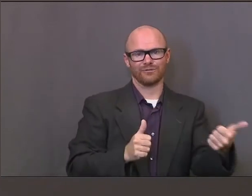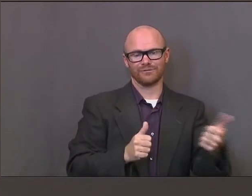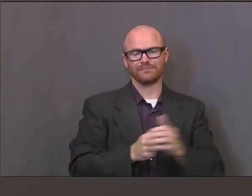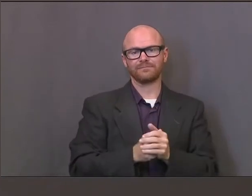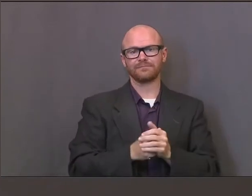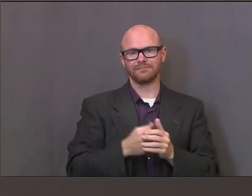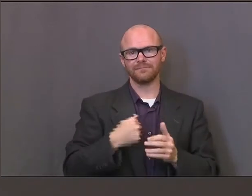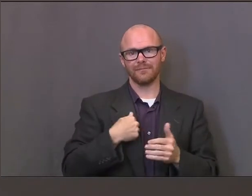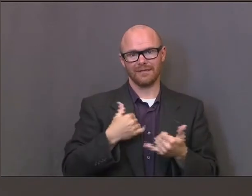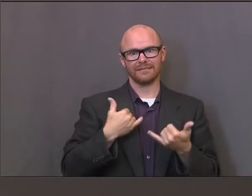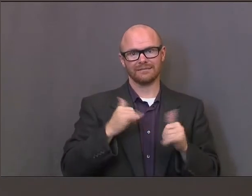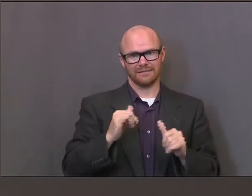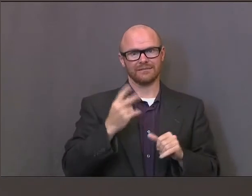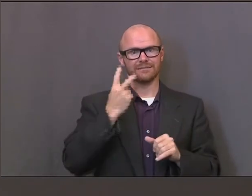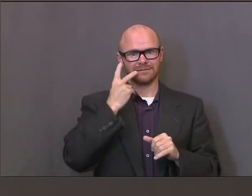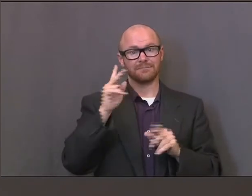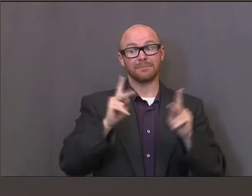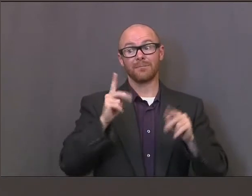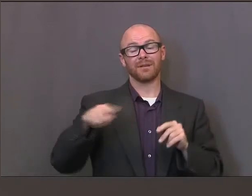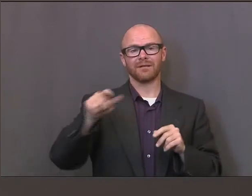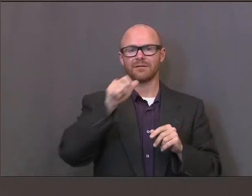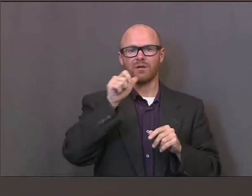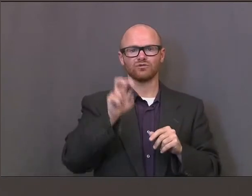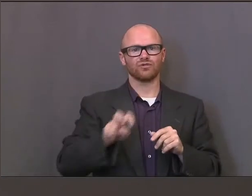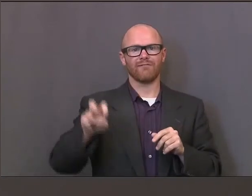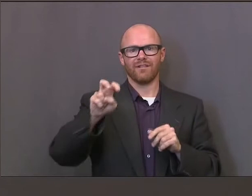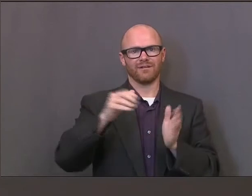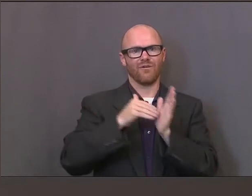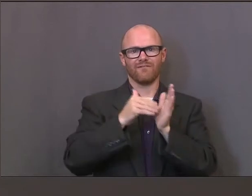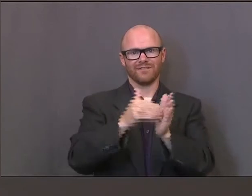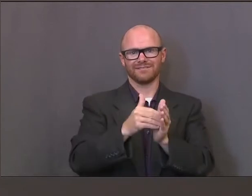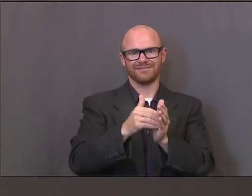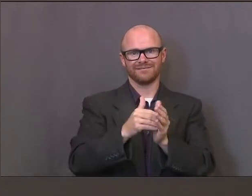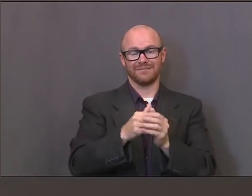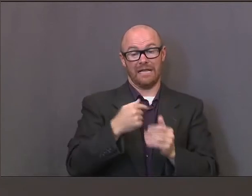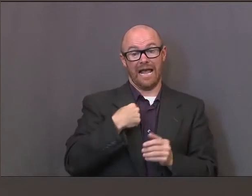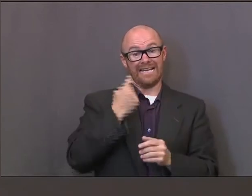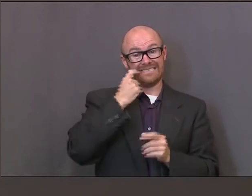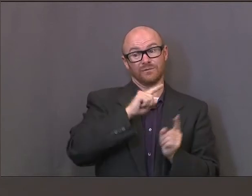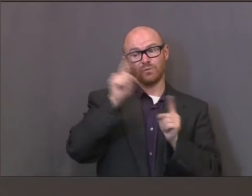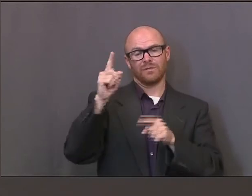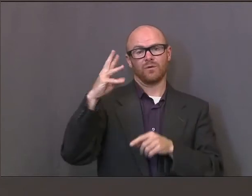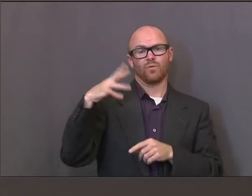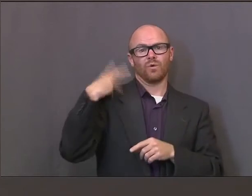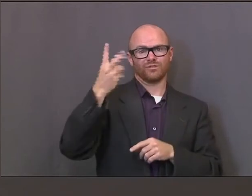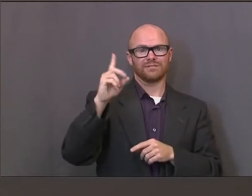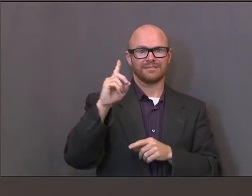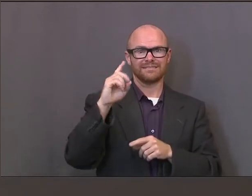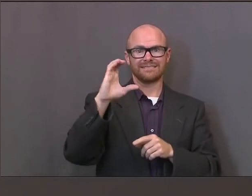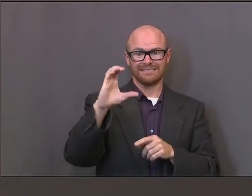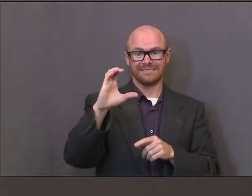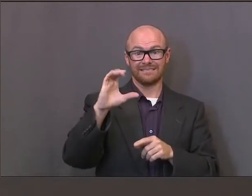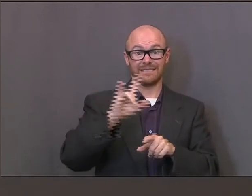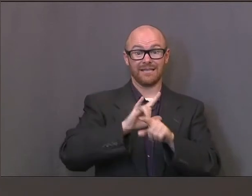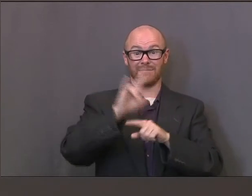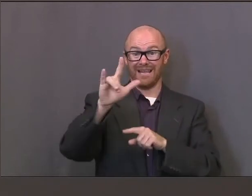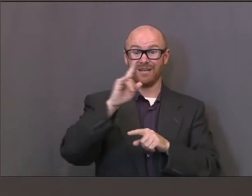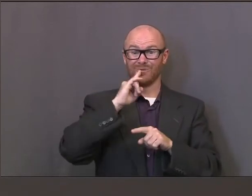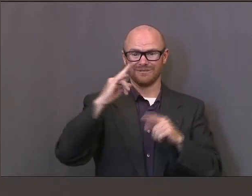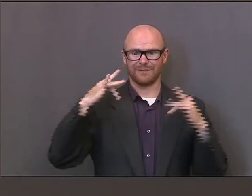still find that people are not traveling as much. Certainly, I just traveled to Washington, D.C., and the plane was, you know,